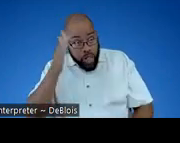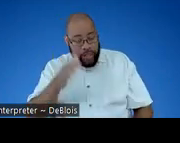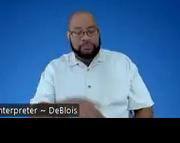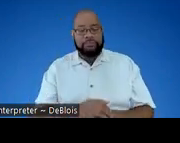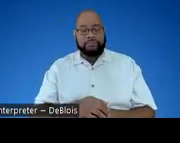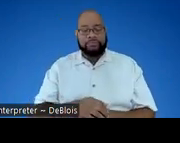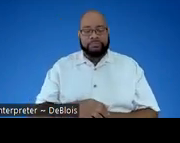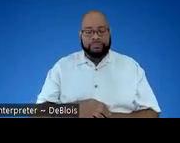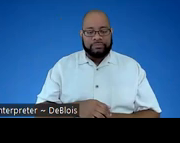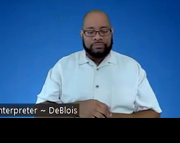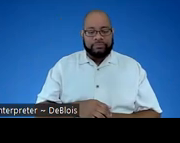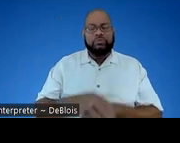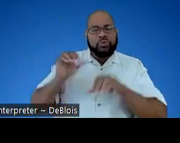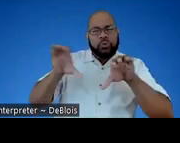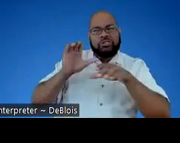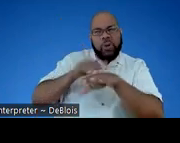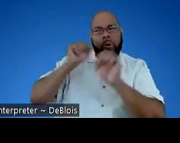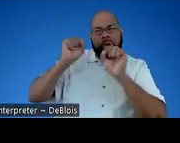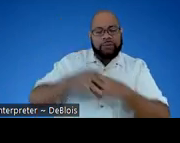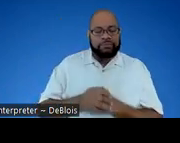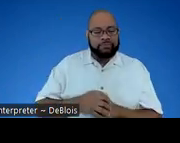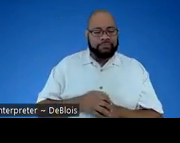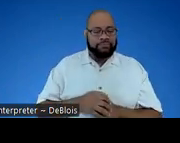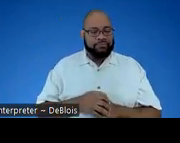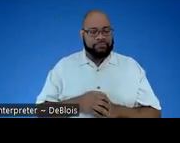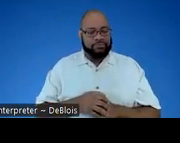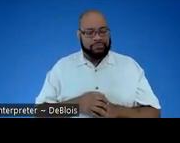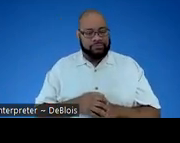to do it slow. That's...